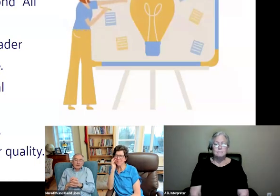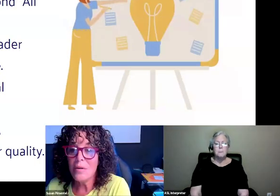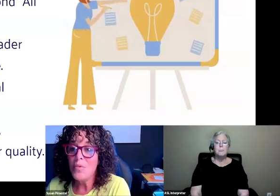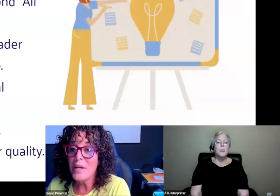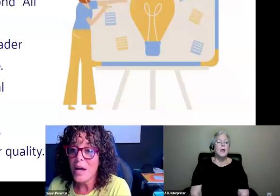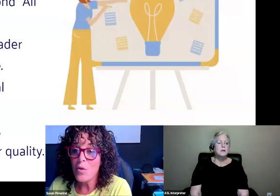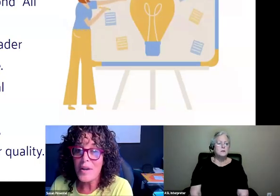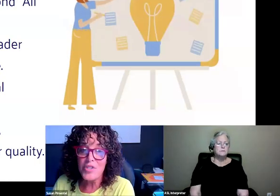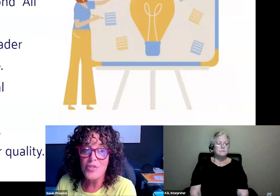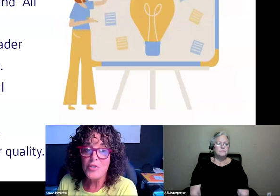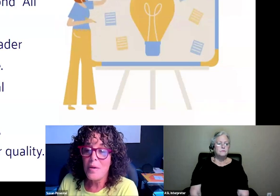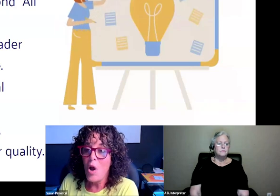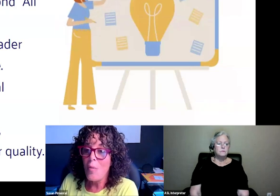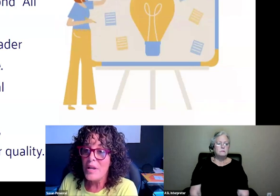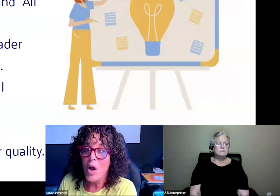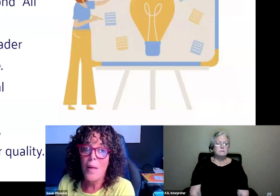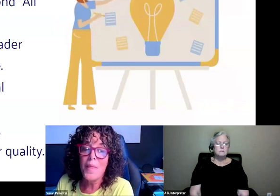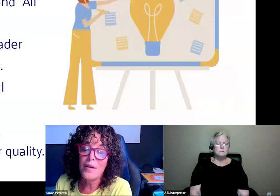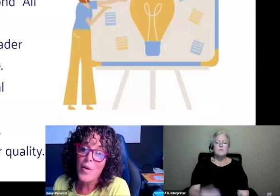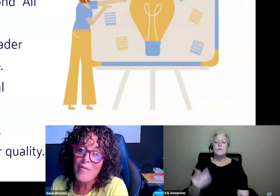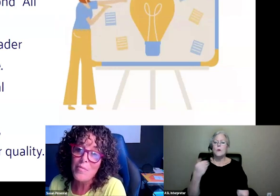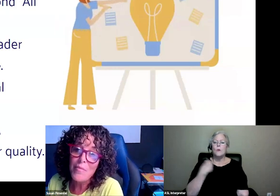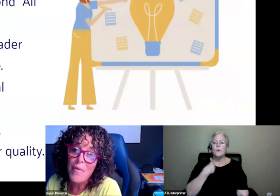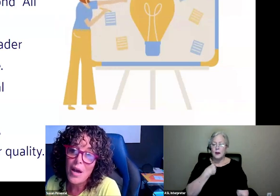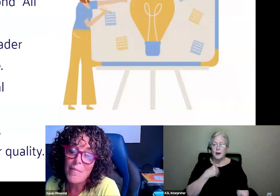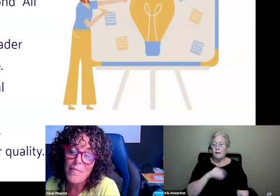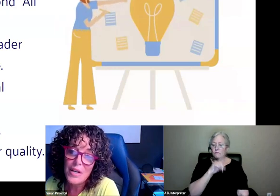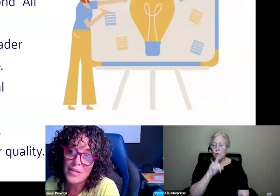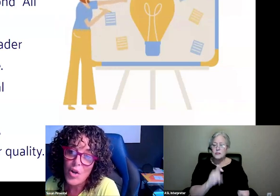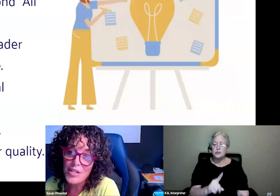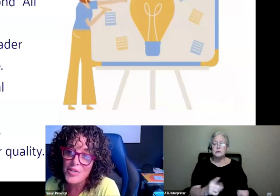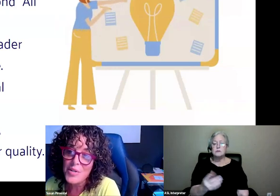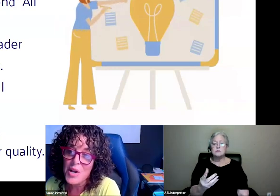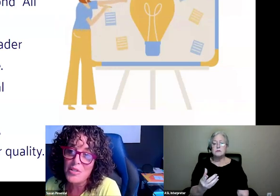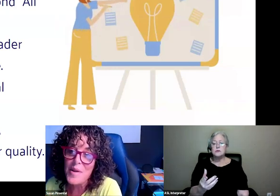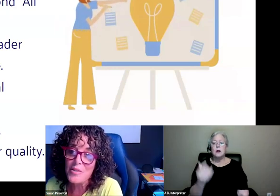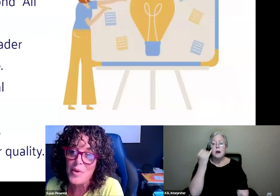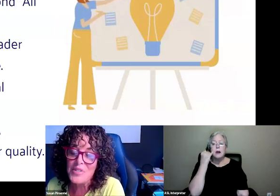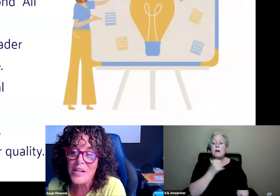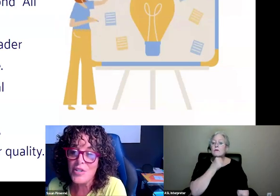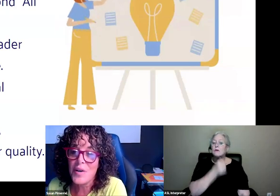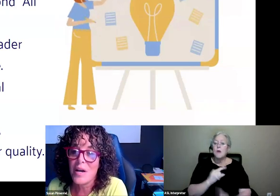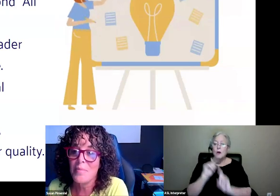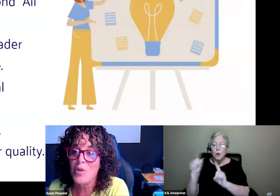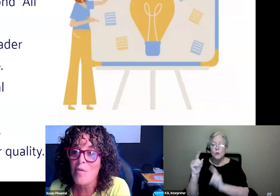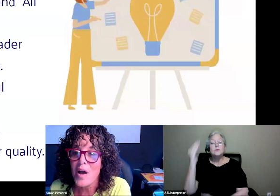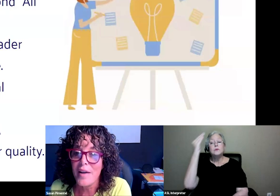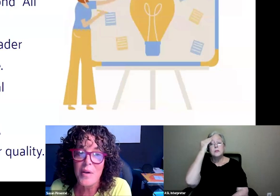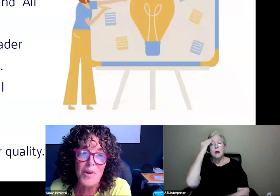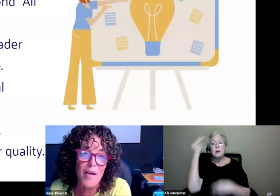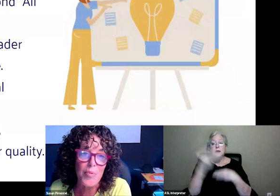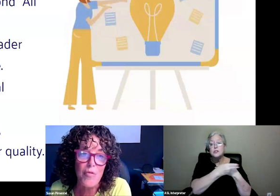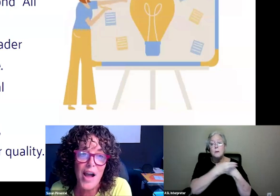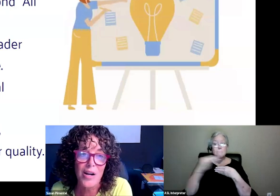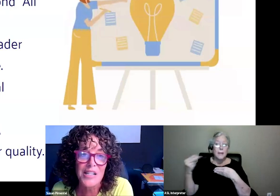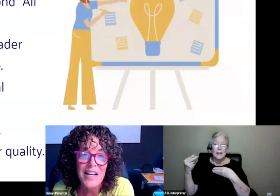So we had gotten questions already on the- If you haven't gone to the Knowledge Matters website, you will find